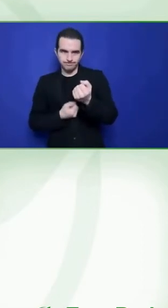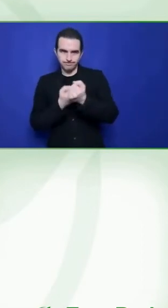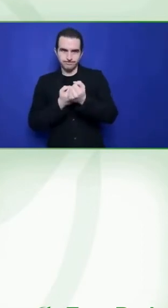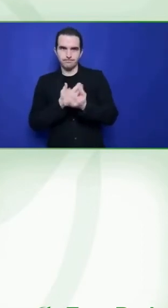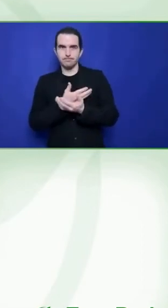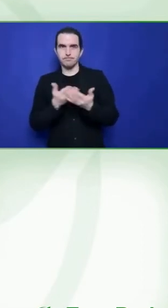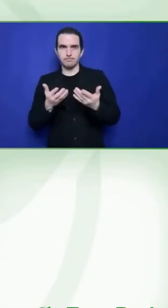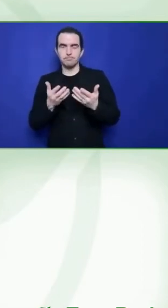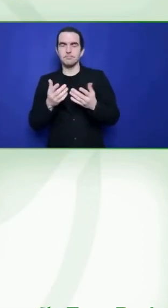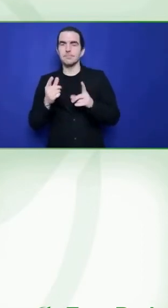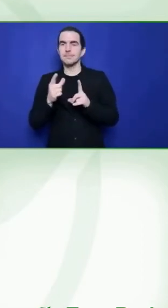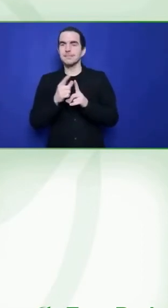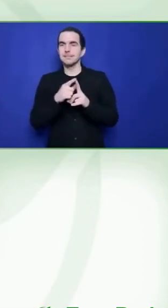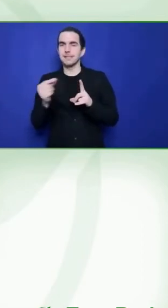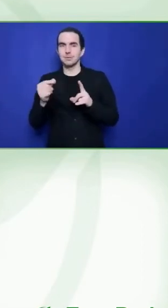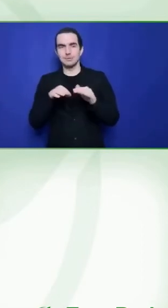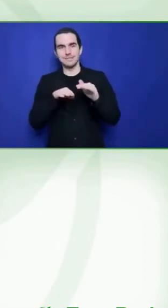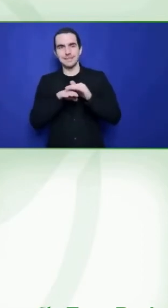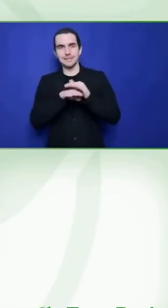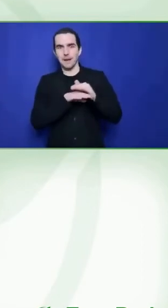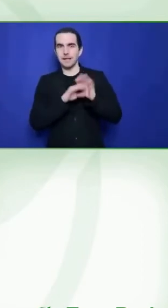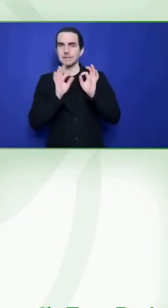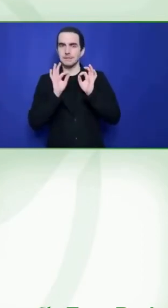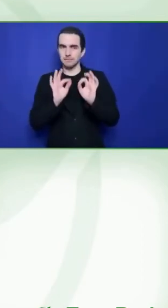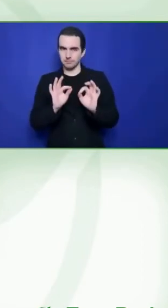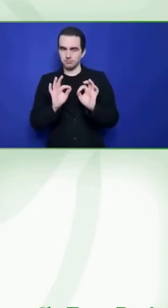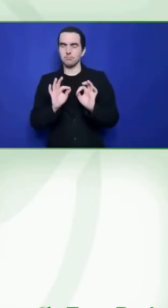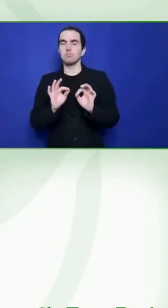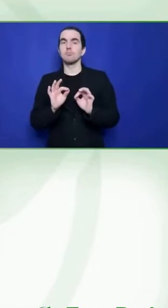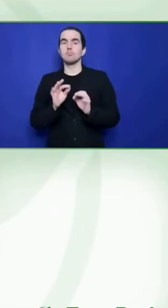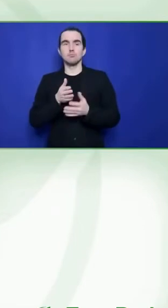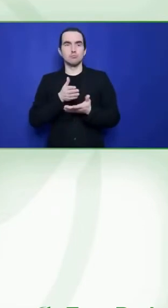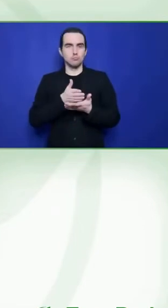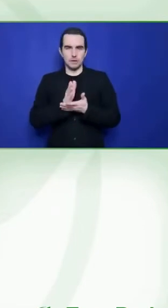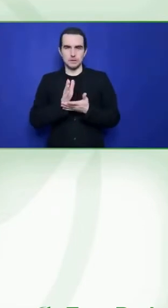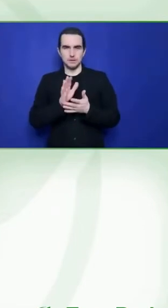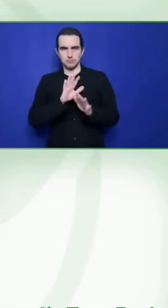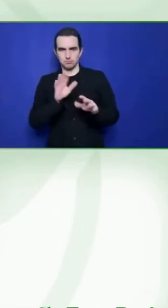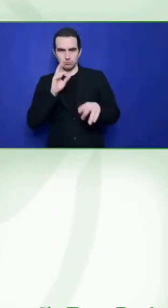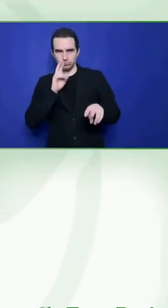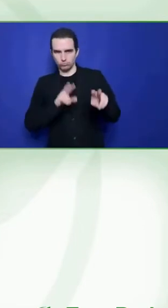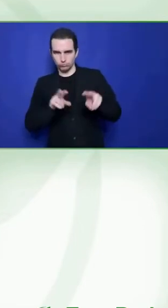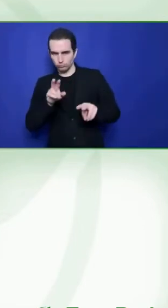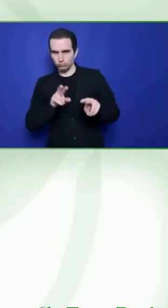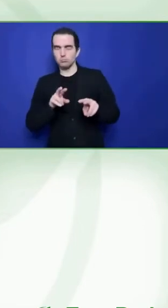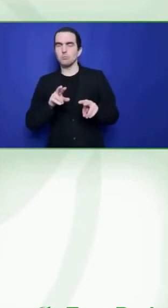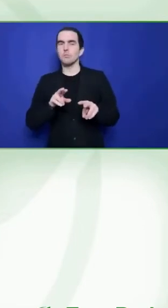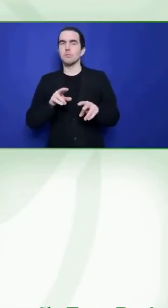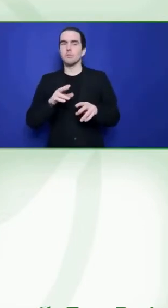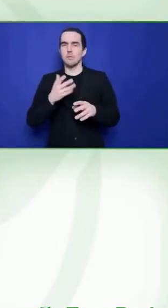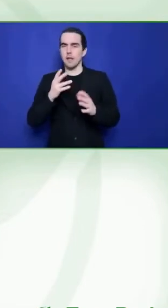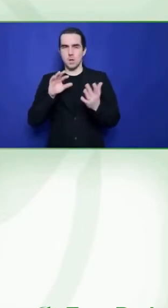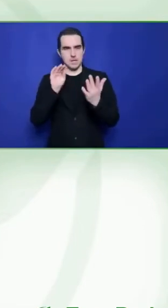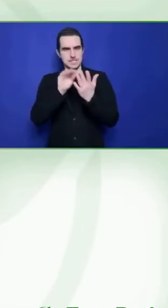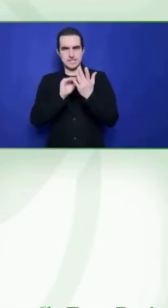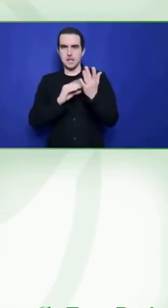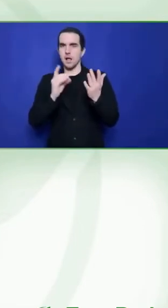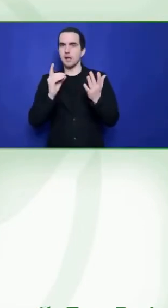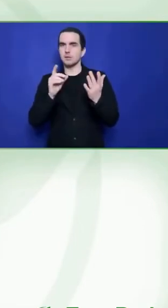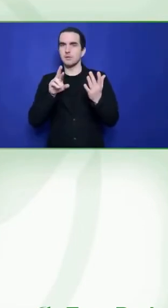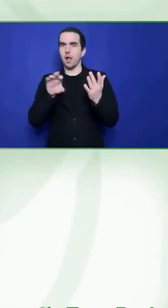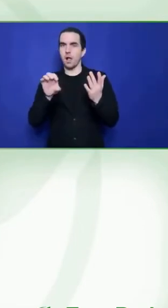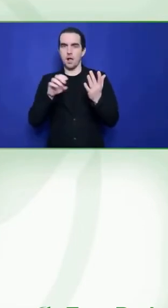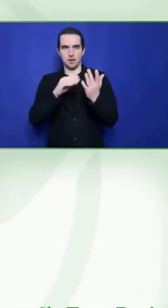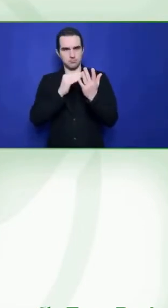to the extent sometimes of being rather rude. But if we don't stick to our allotted time, someone will